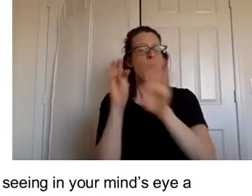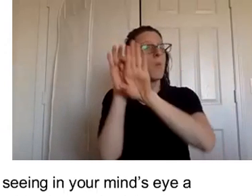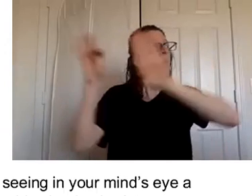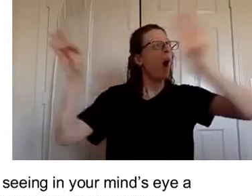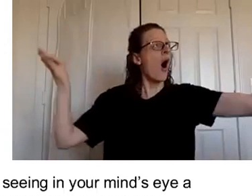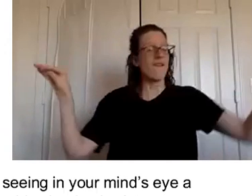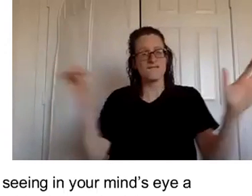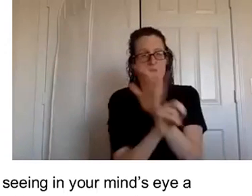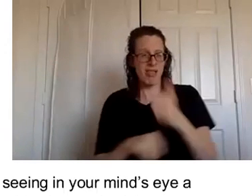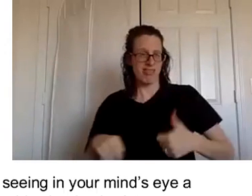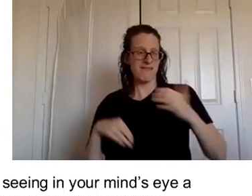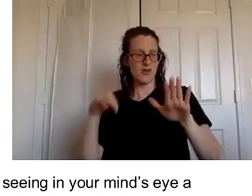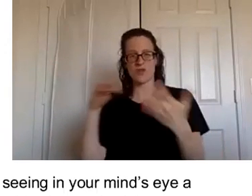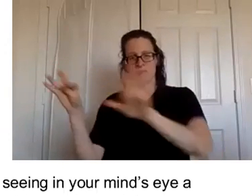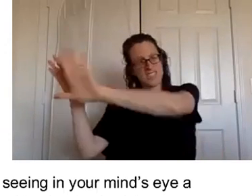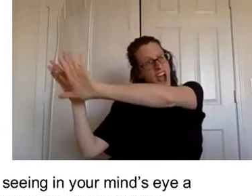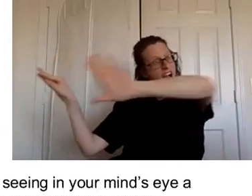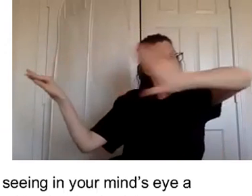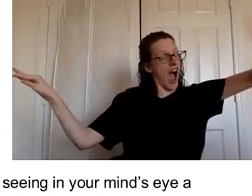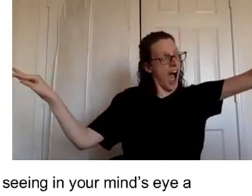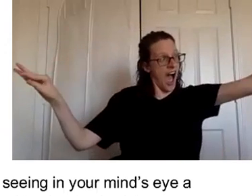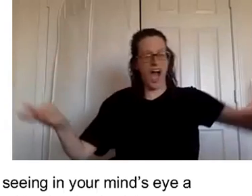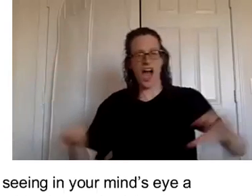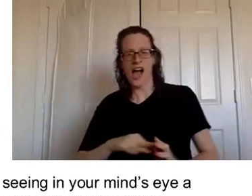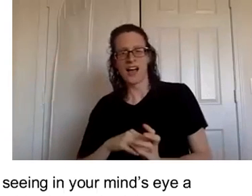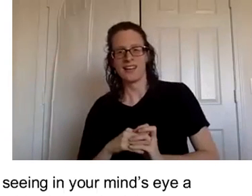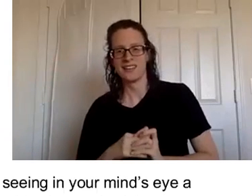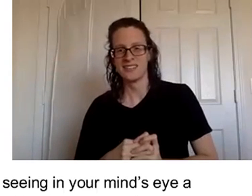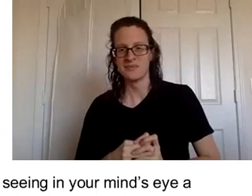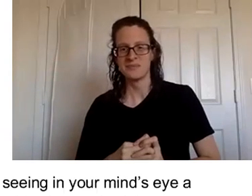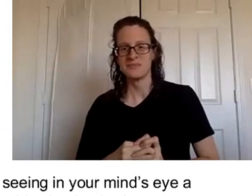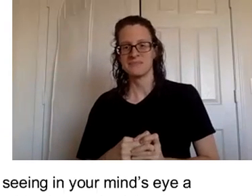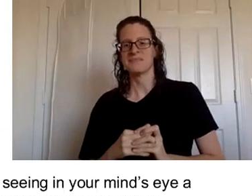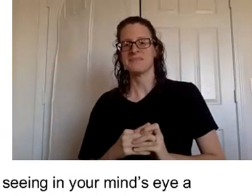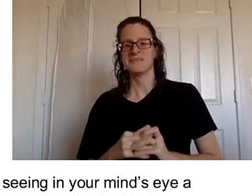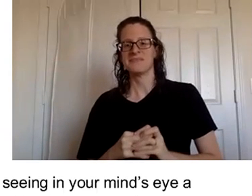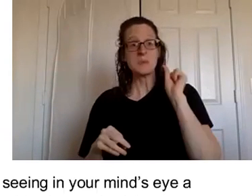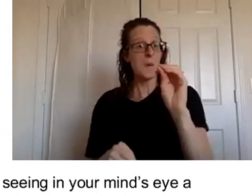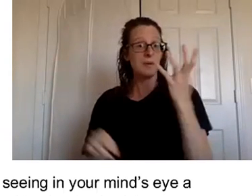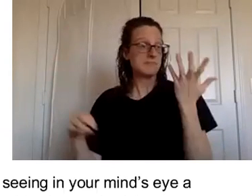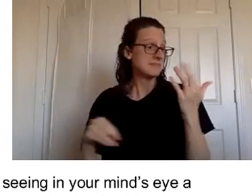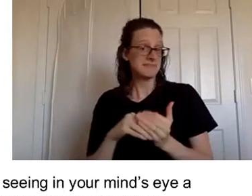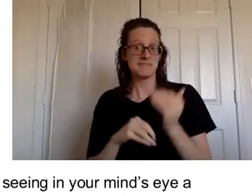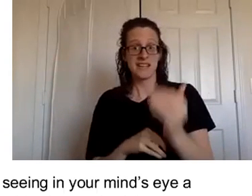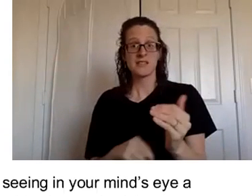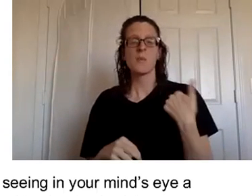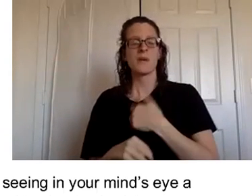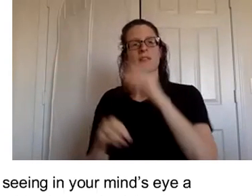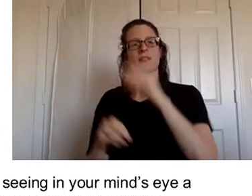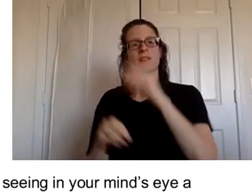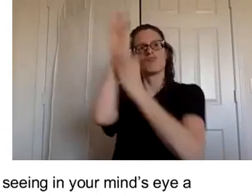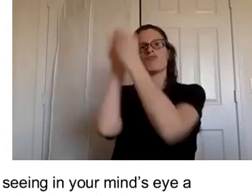i'm not even joking it covered the living room so we put our family goals